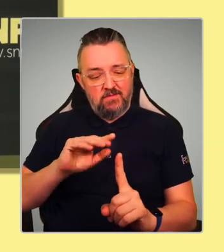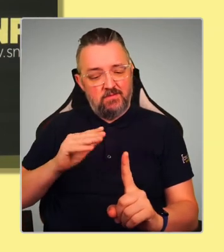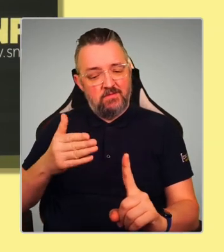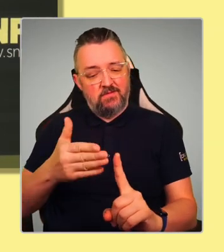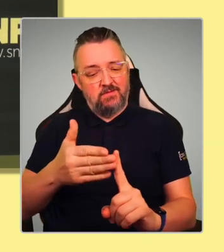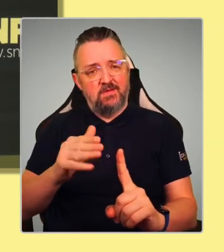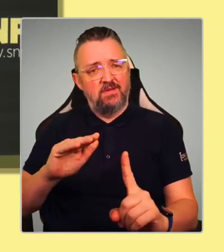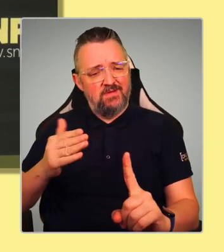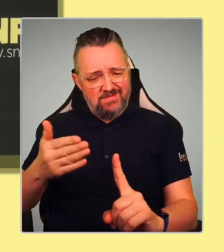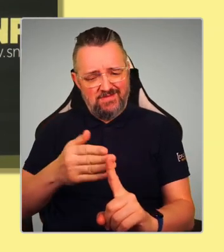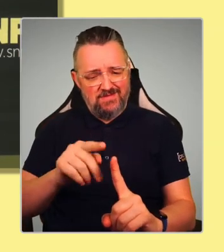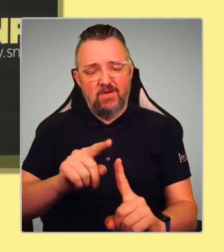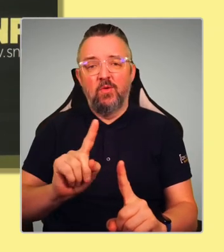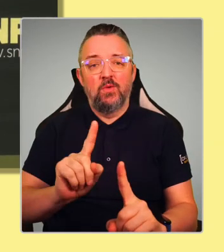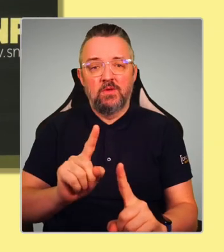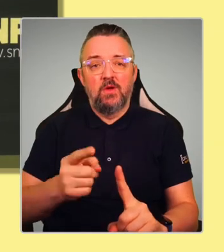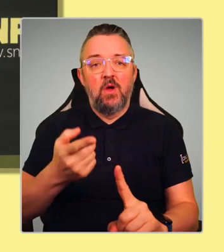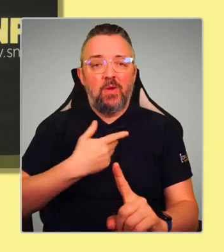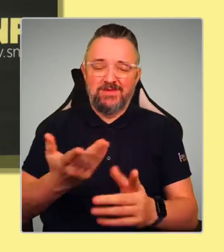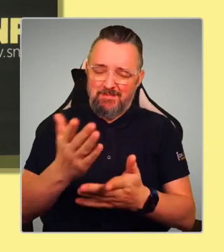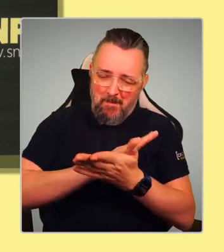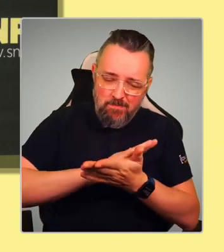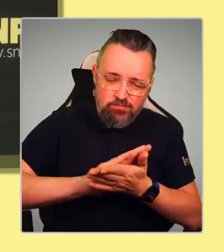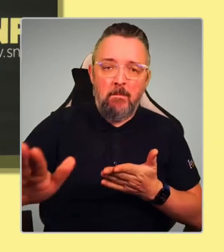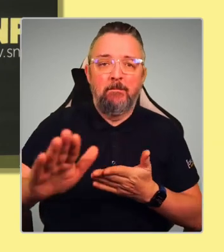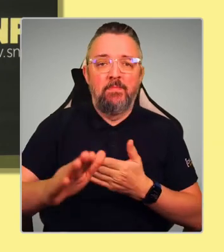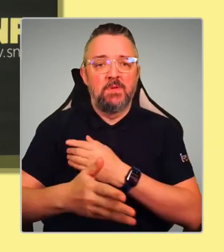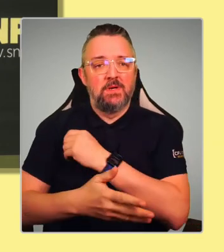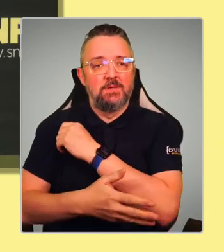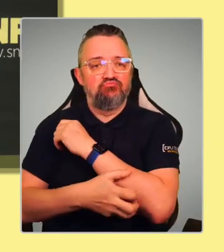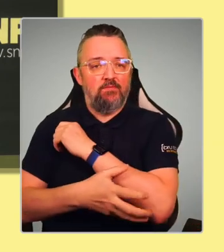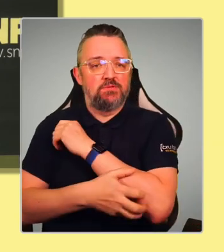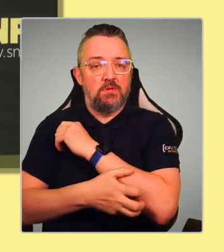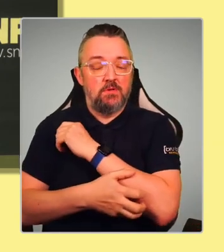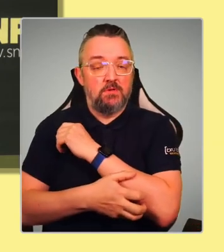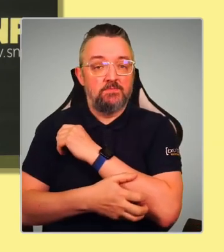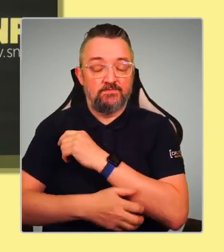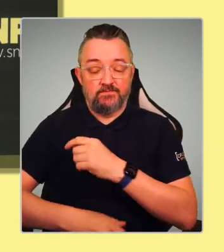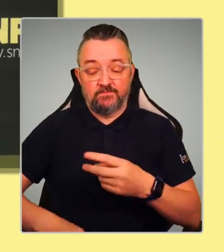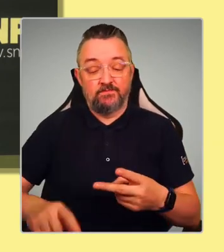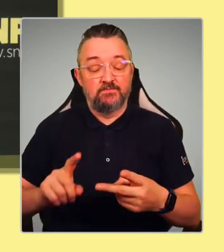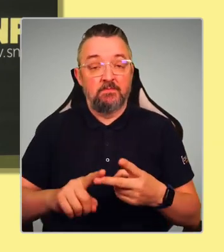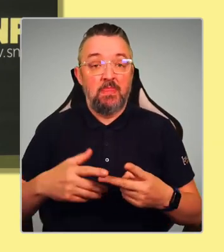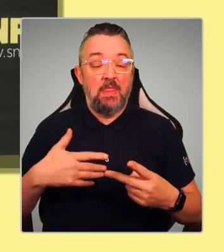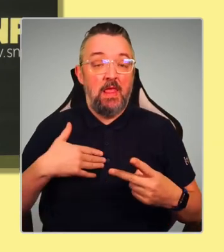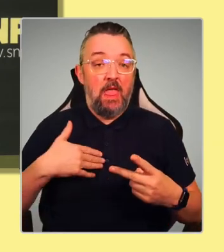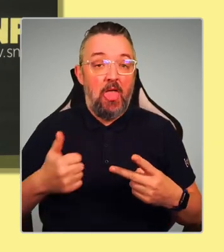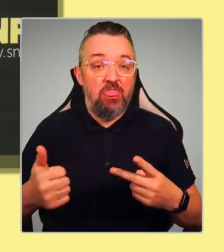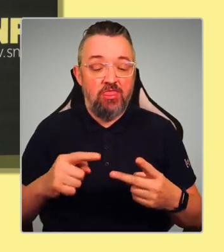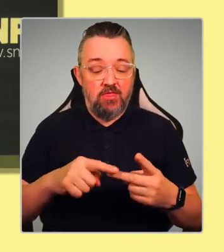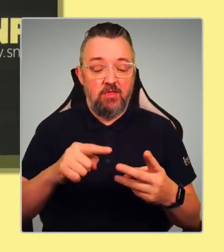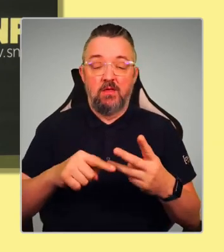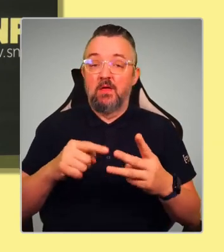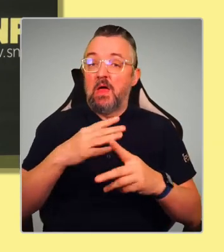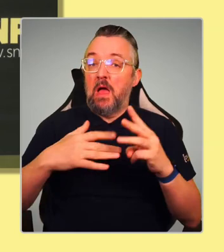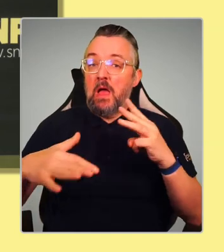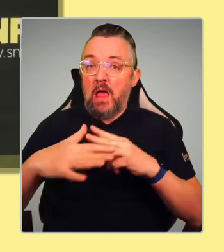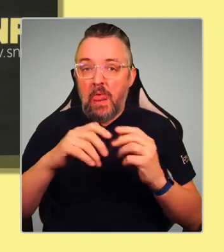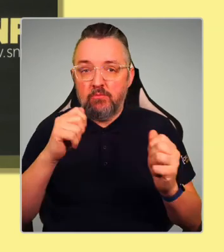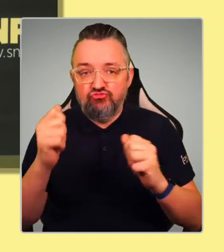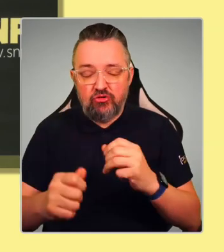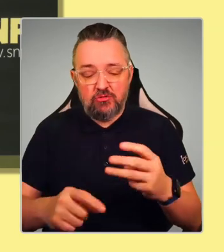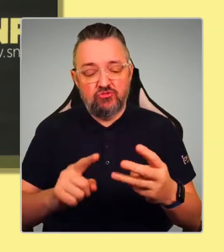eradicate poverty. When it comes to health, when it comes to climate change, when it comes to our economy,